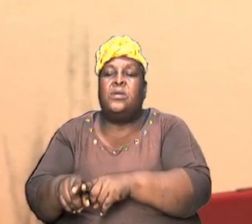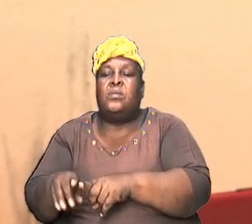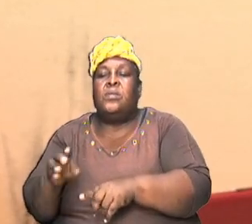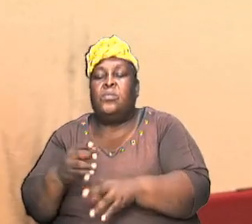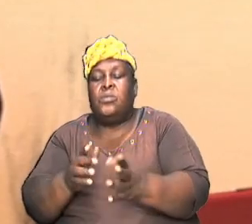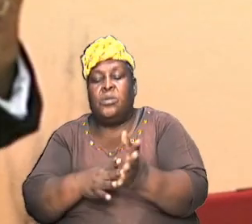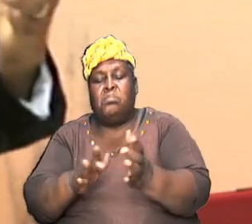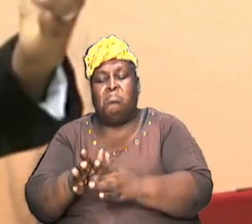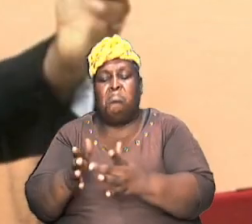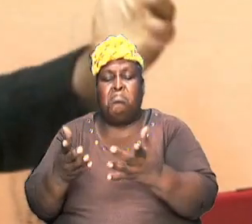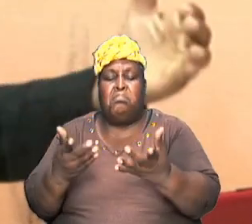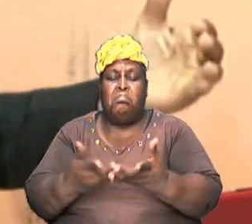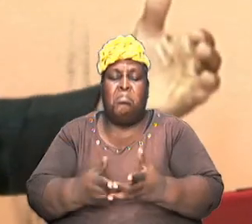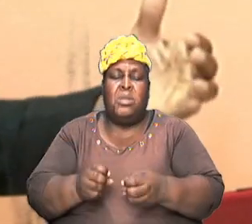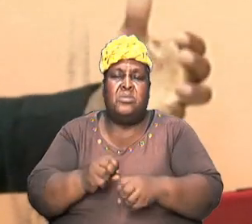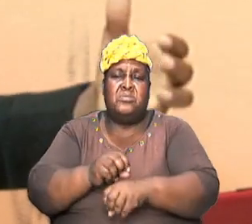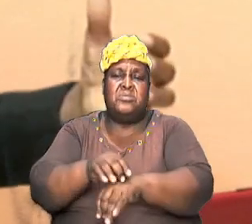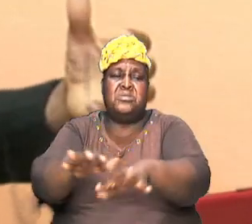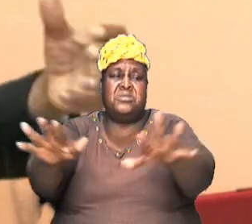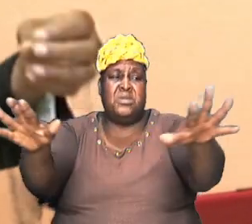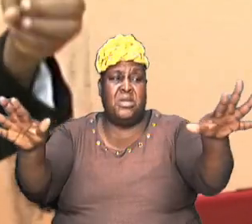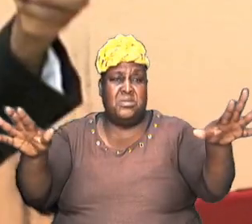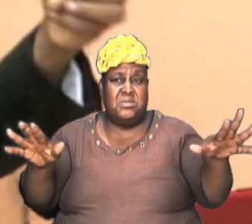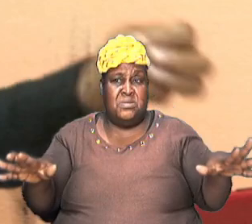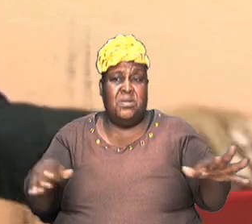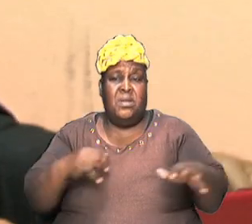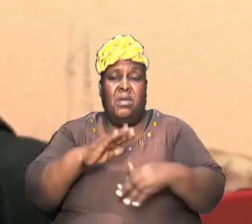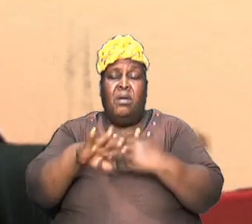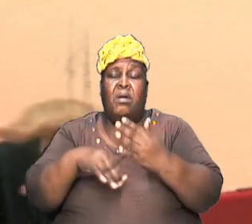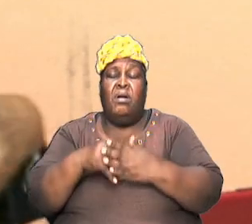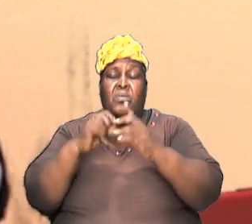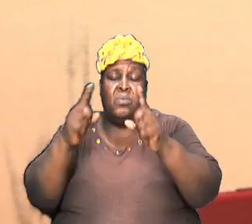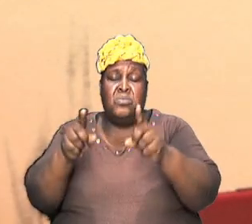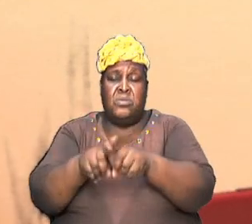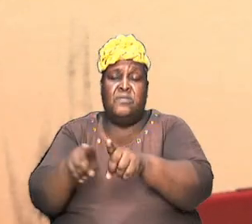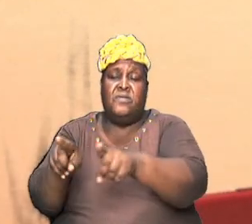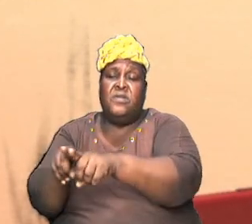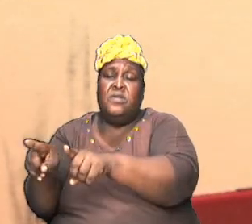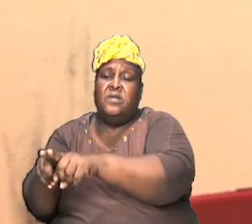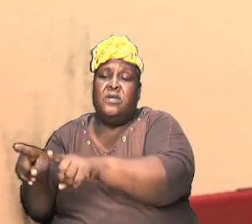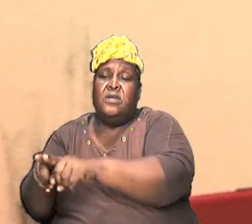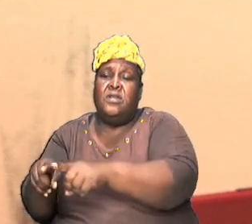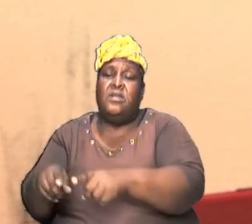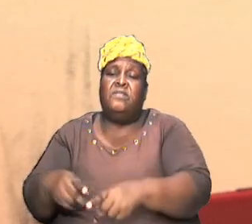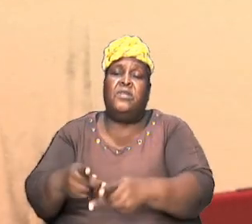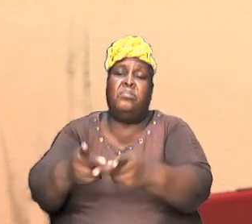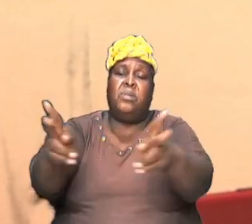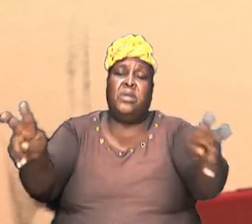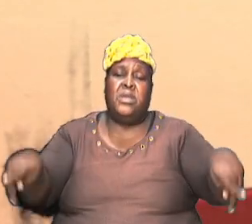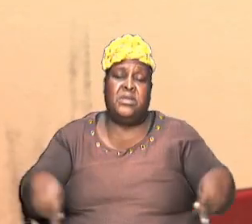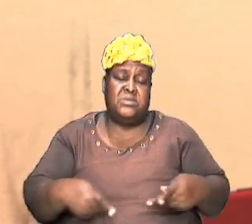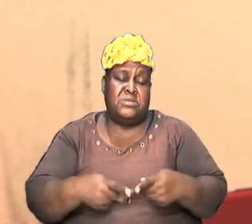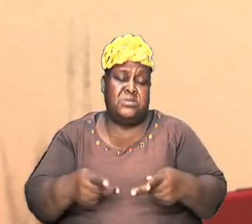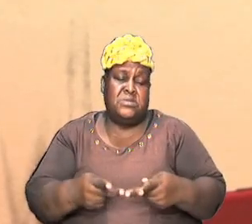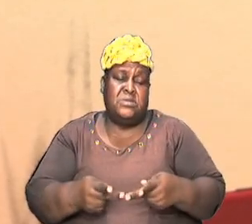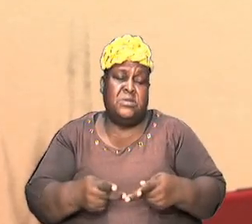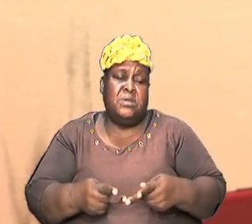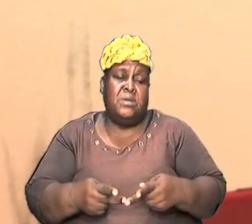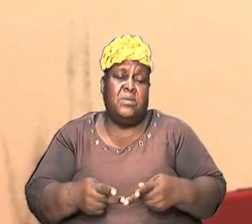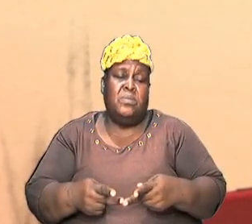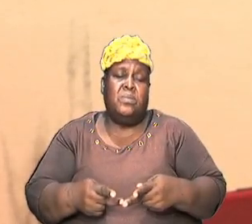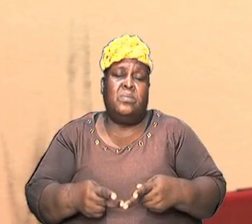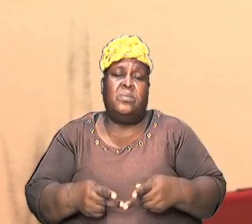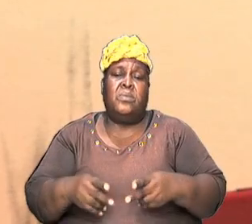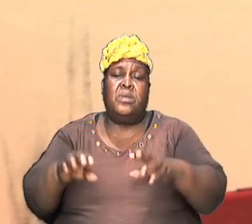Bible said that they were scattered abroad and they all went to different places and circled in different areas with different climatic conditions